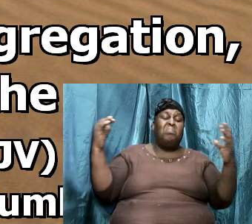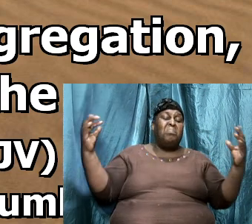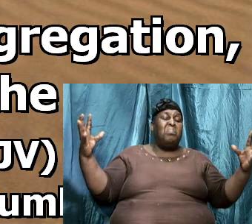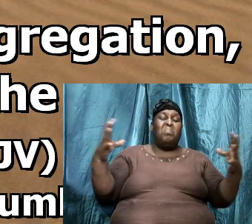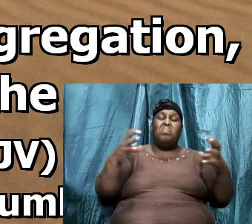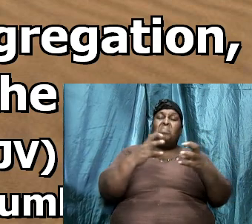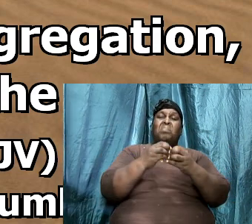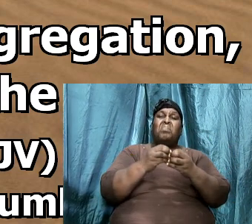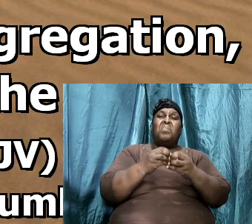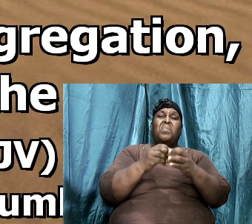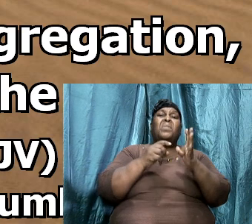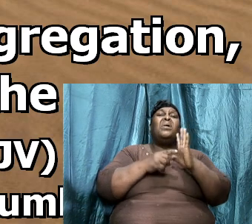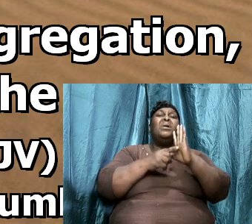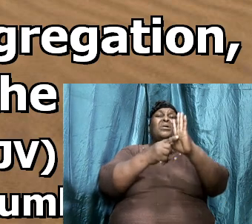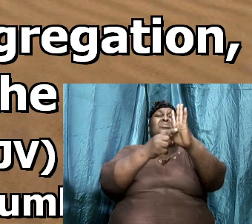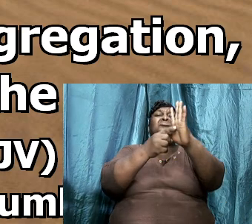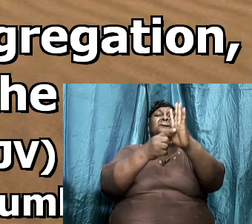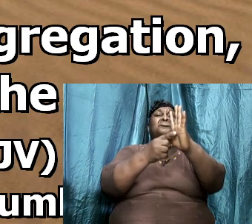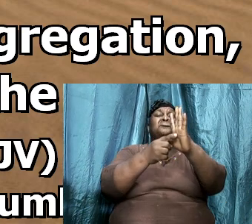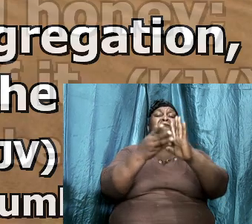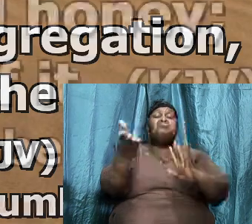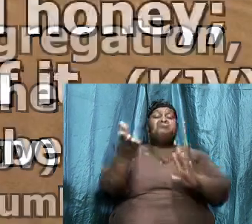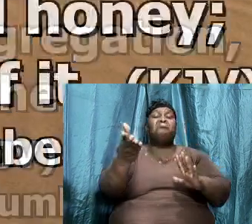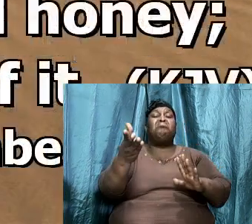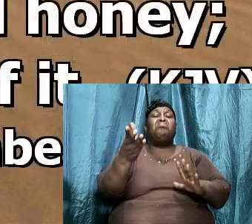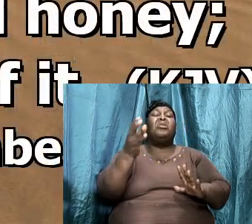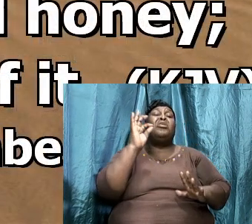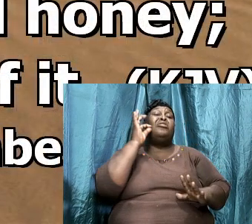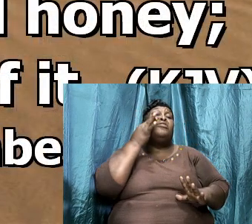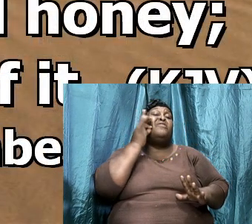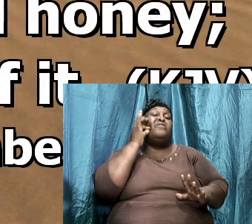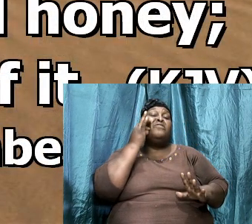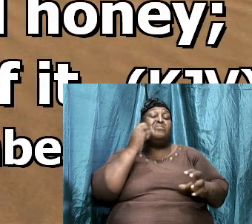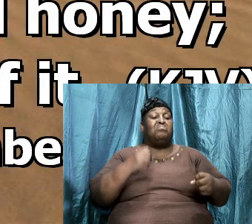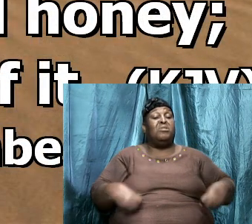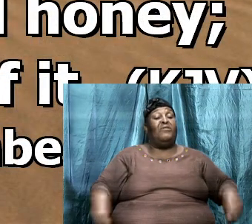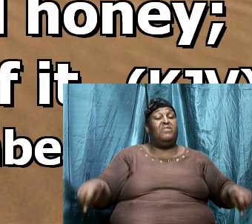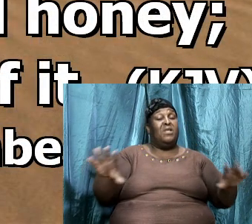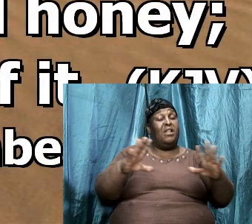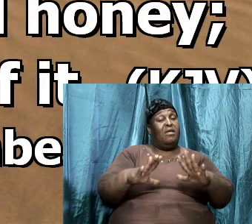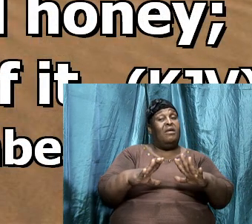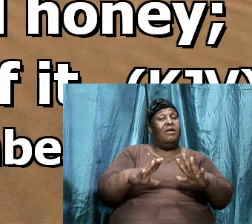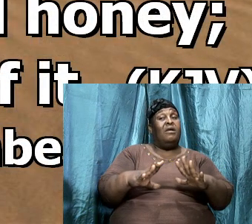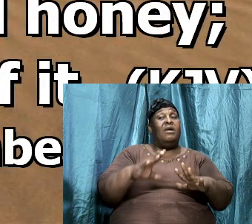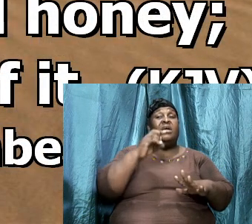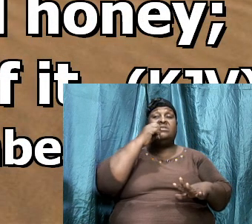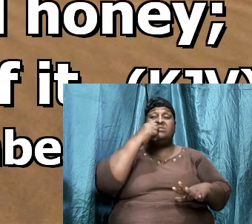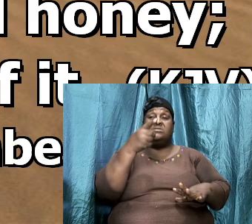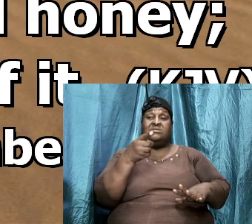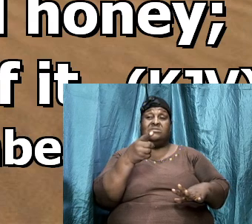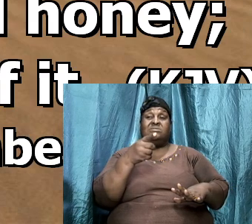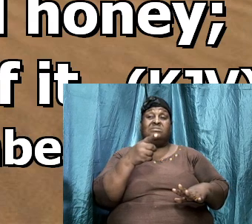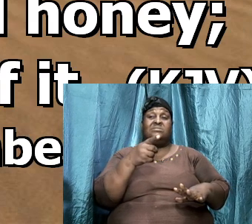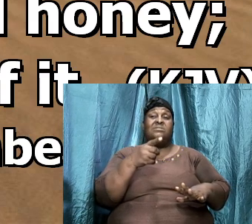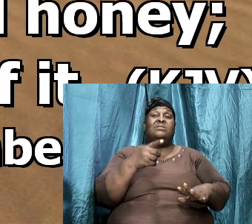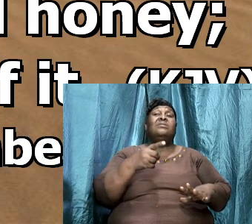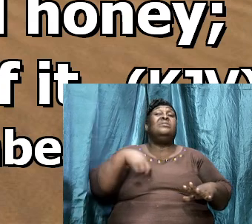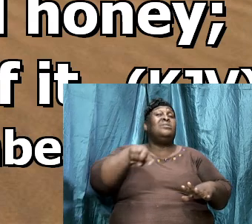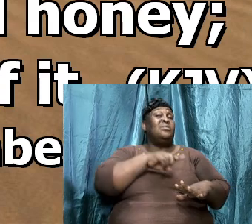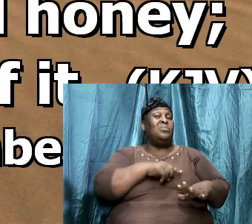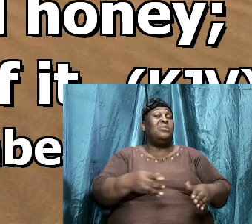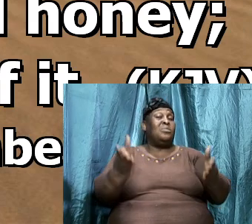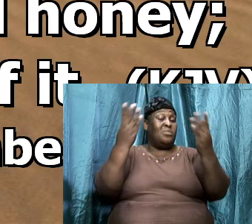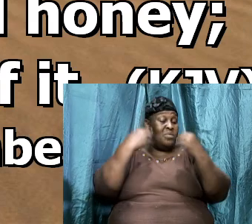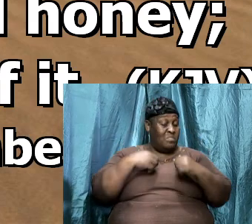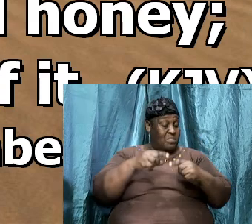and show them the fruit of the land. And they told him, and said, we come unto the